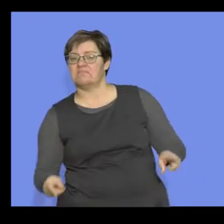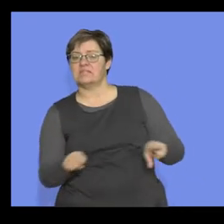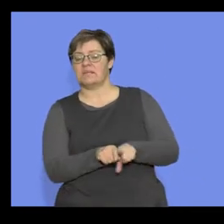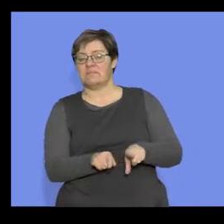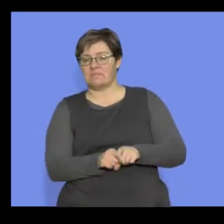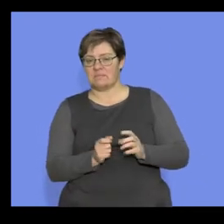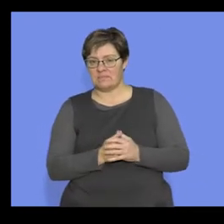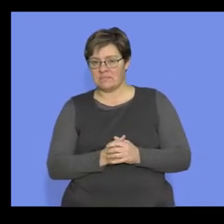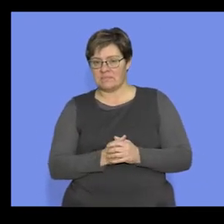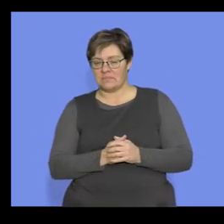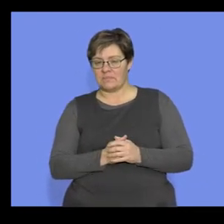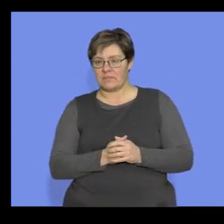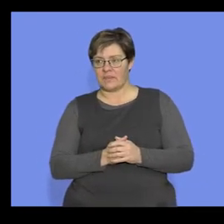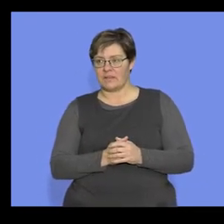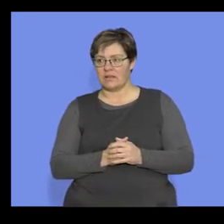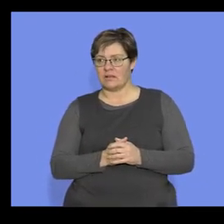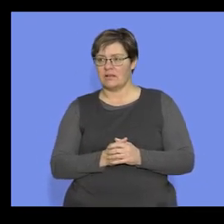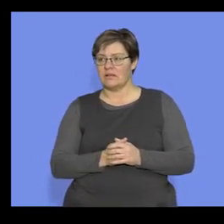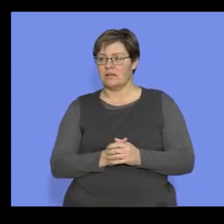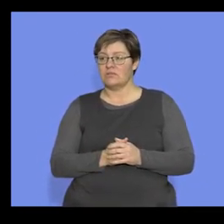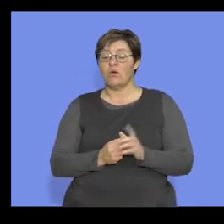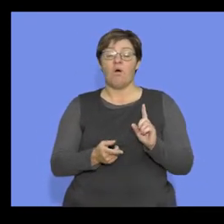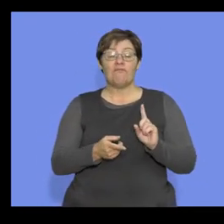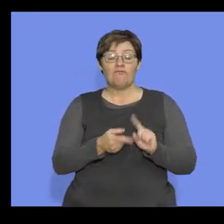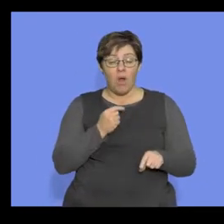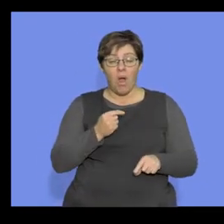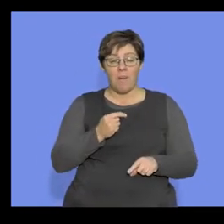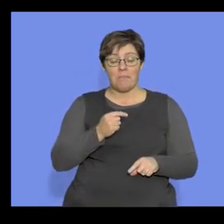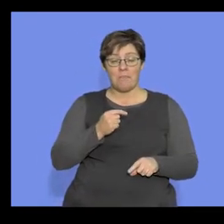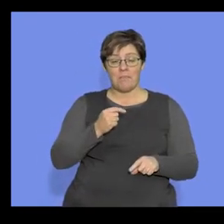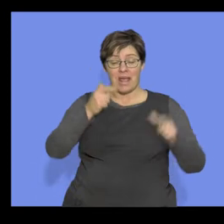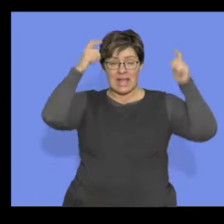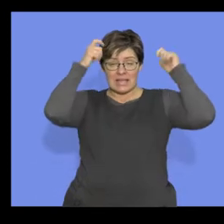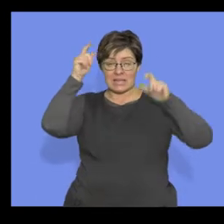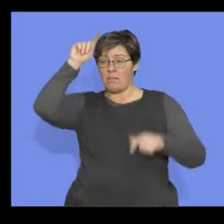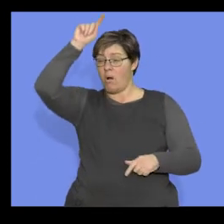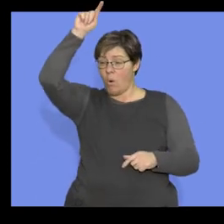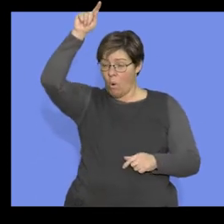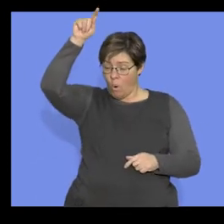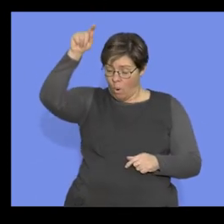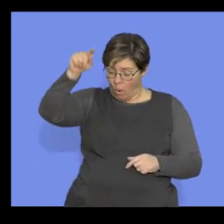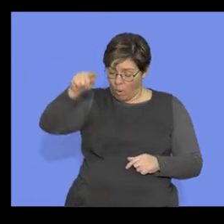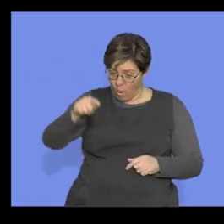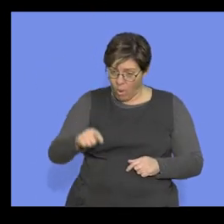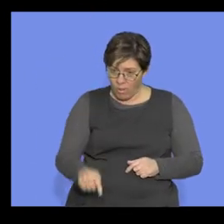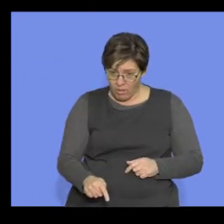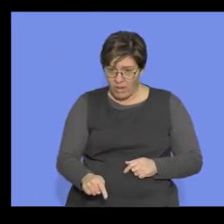have things in common. So all the way, all the way, all the way here, we're going to have things